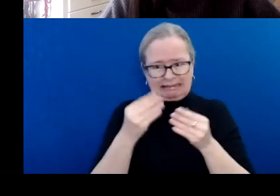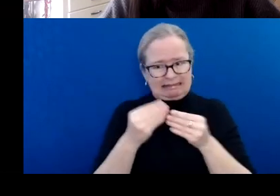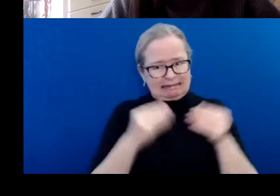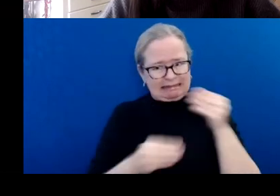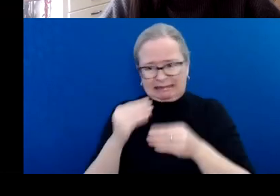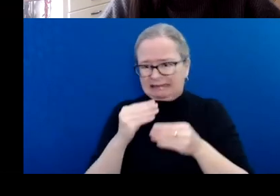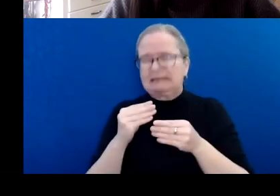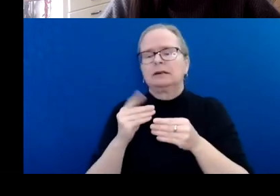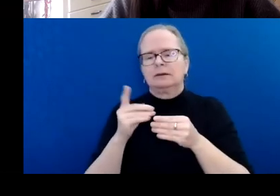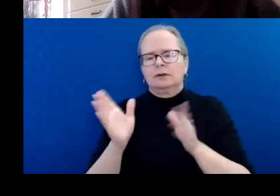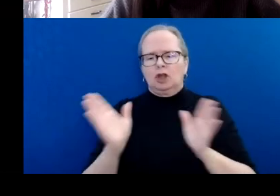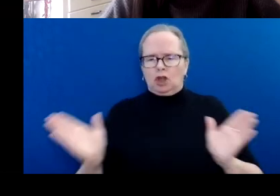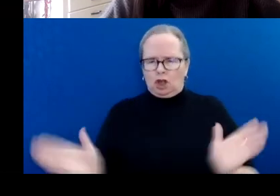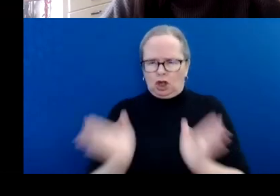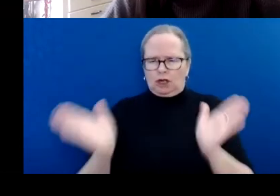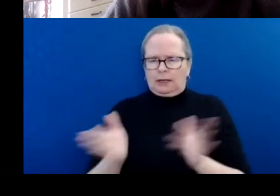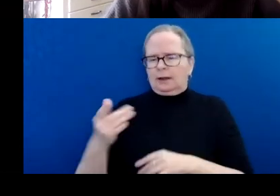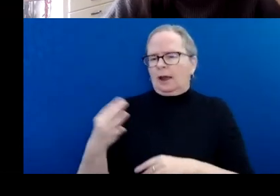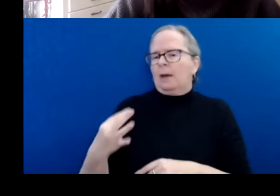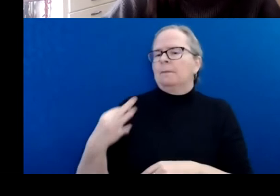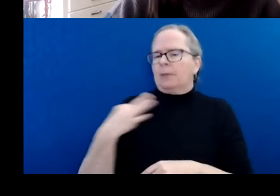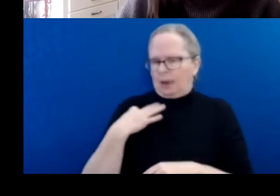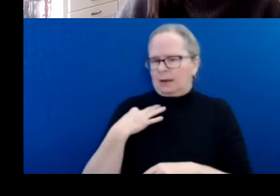funding will be released for that period.